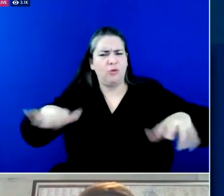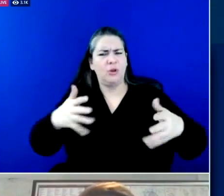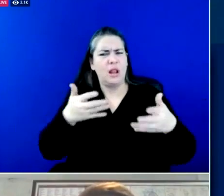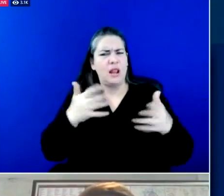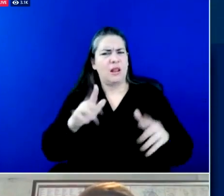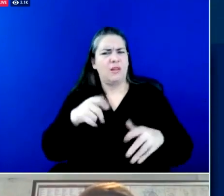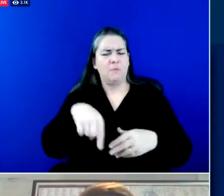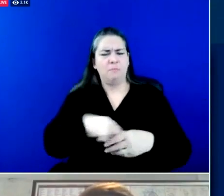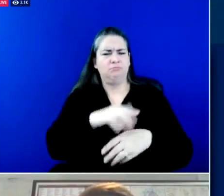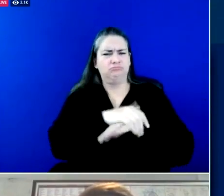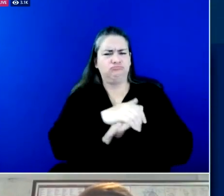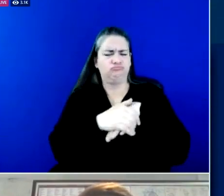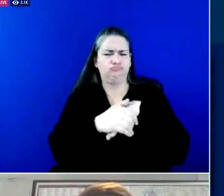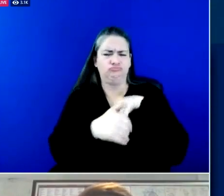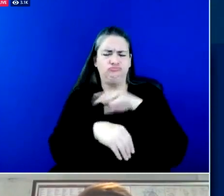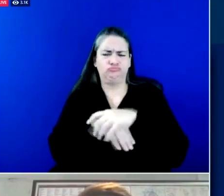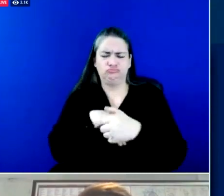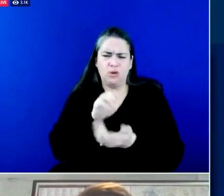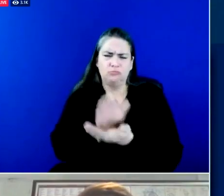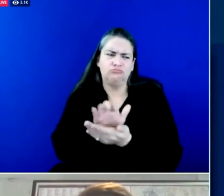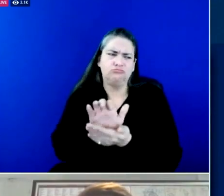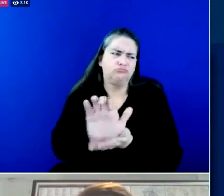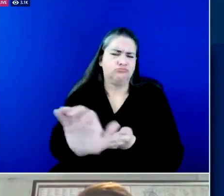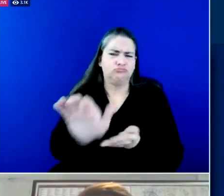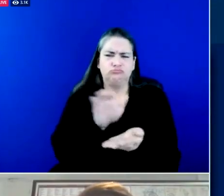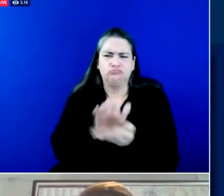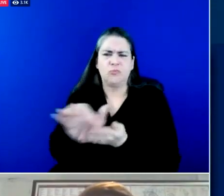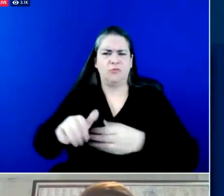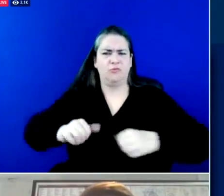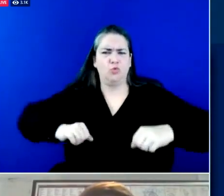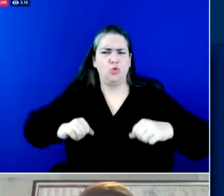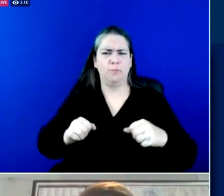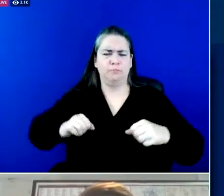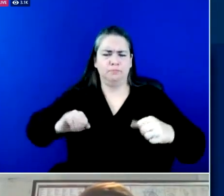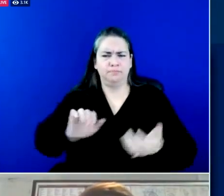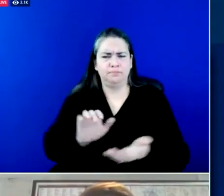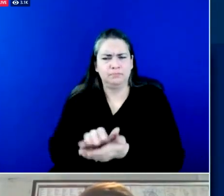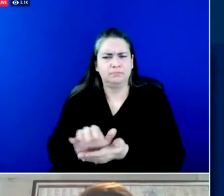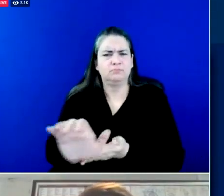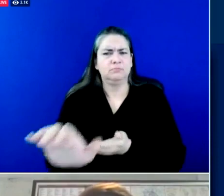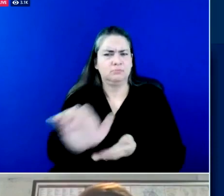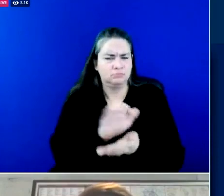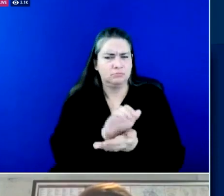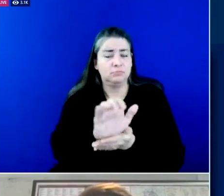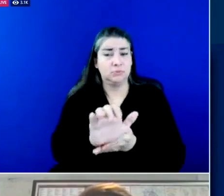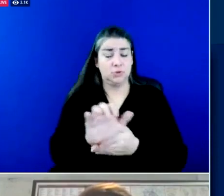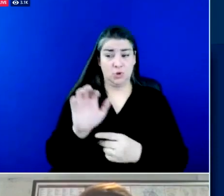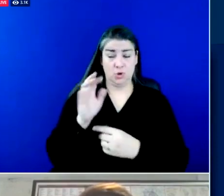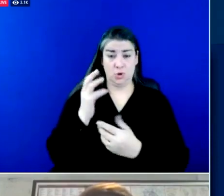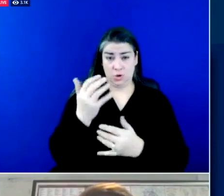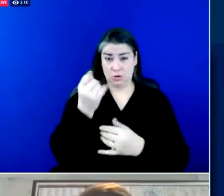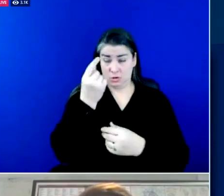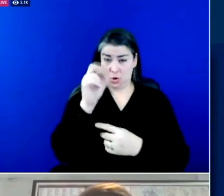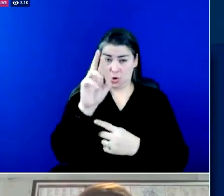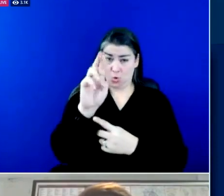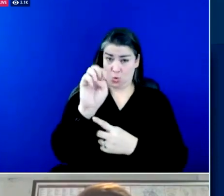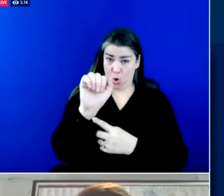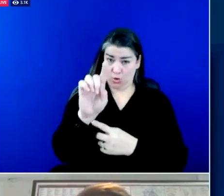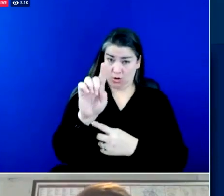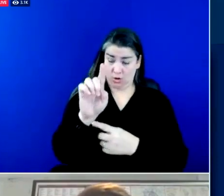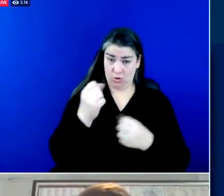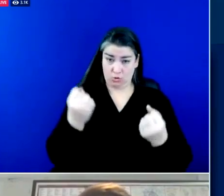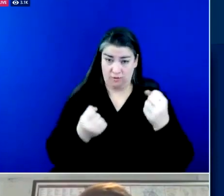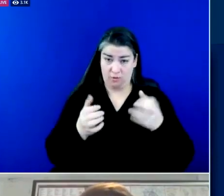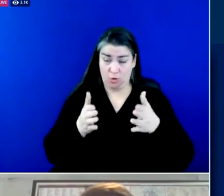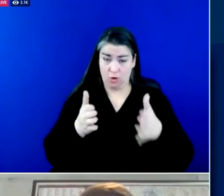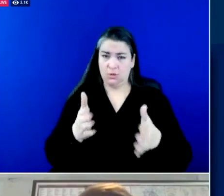drivers to do please the roadways in general are still hazardous and dangerous the main thing you can do